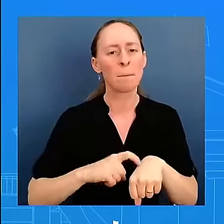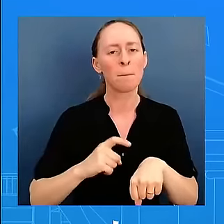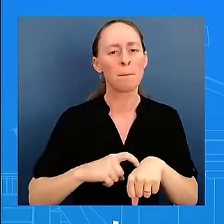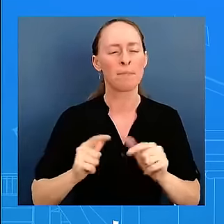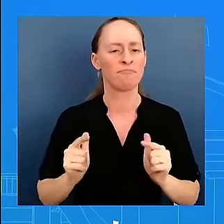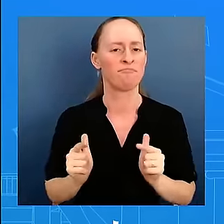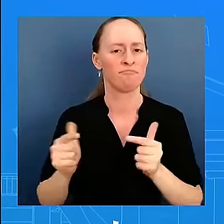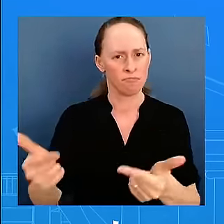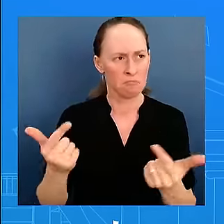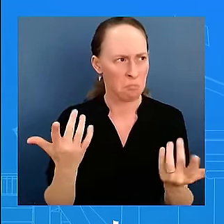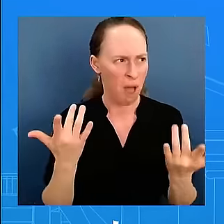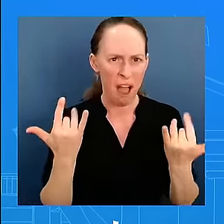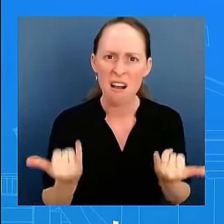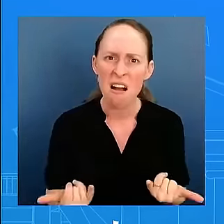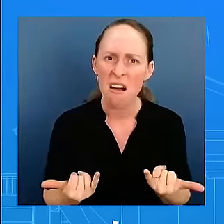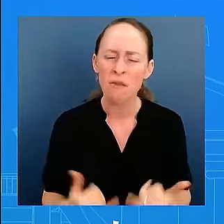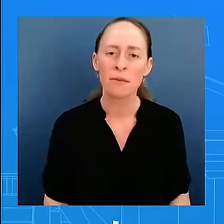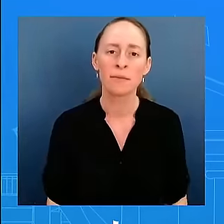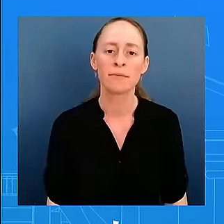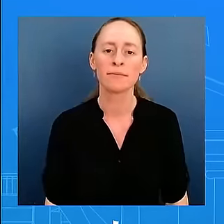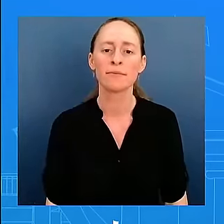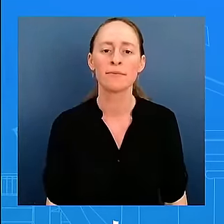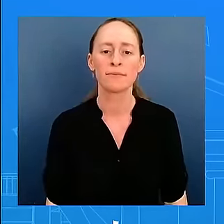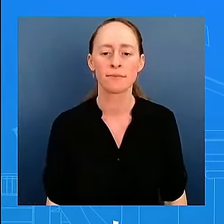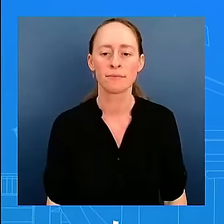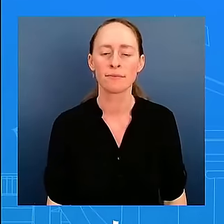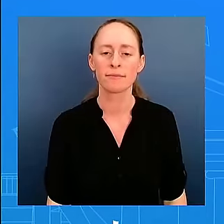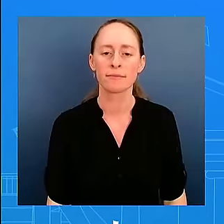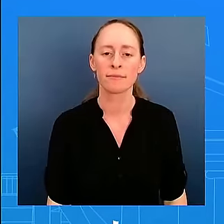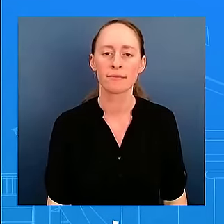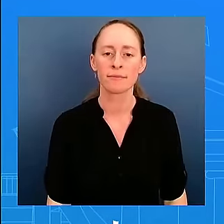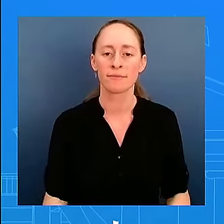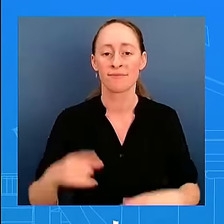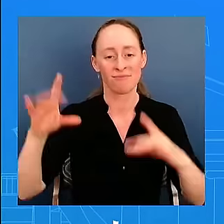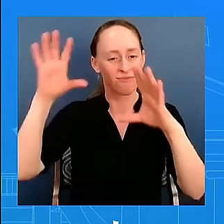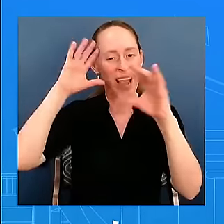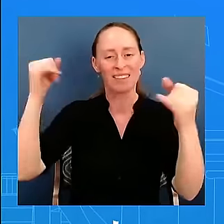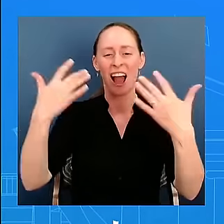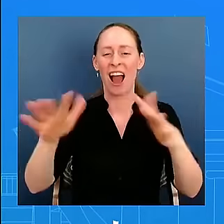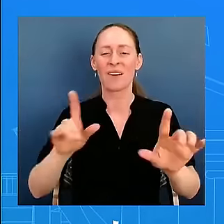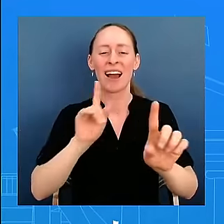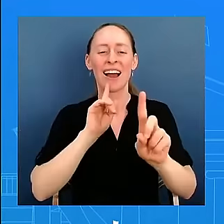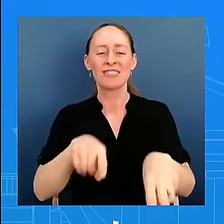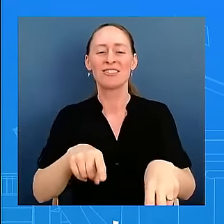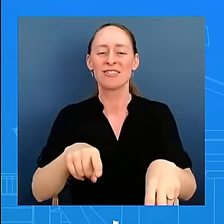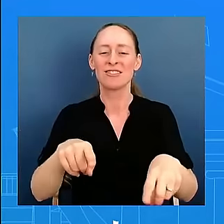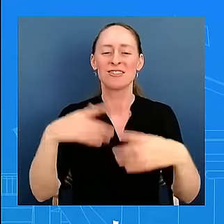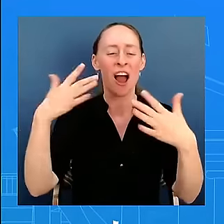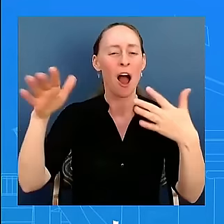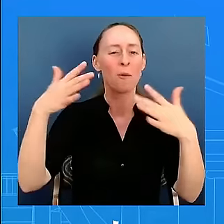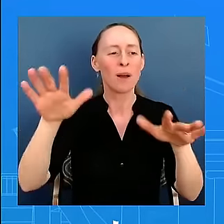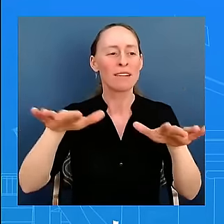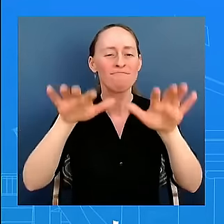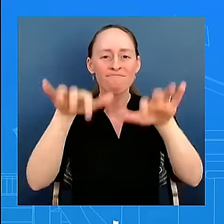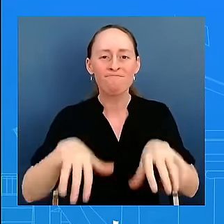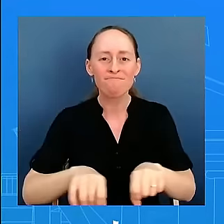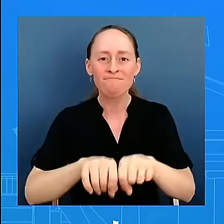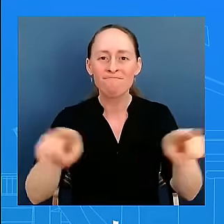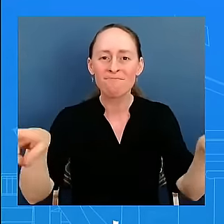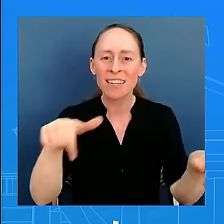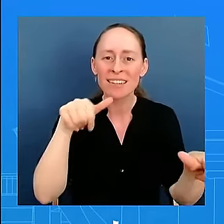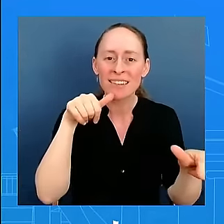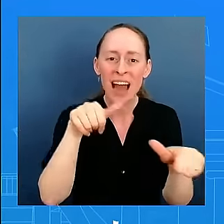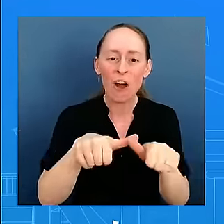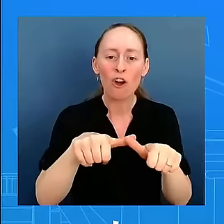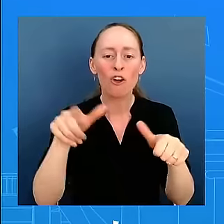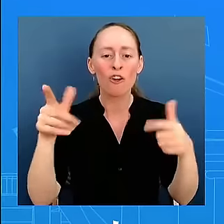said i'm not going to get ahead of this president i'm just not he put out a letter and he said what he wanted to say about the situation last